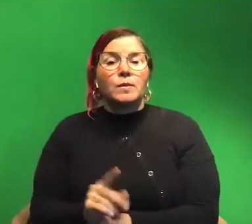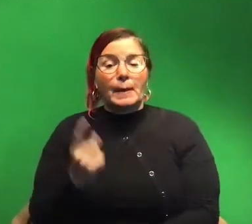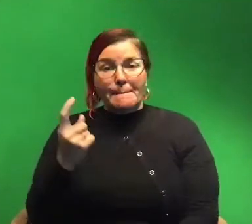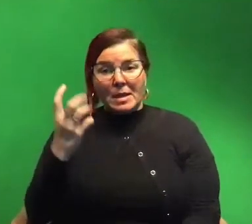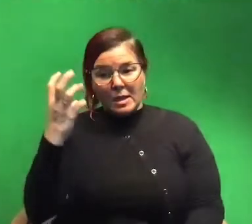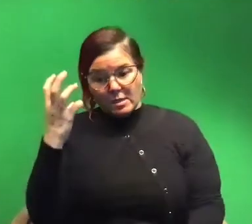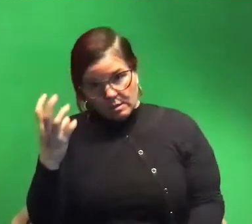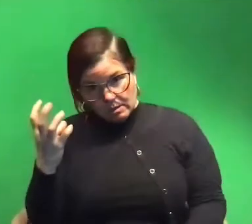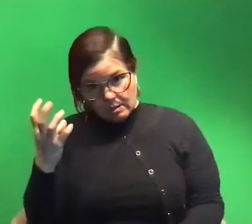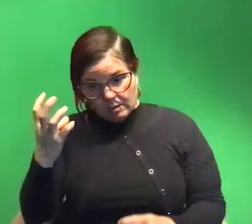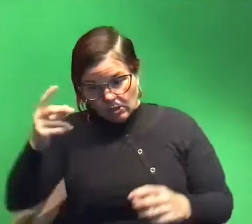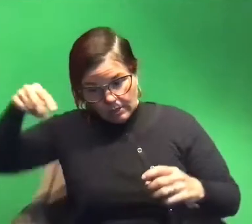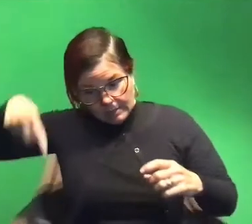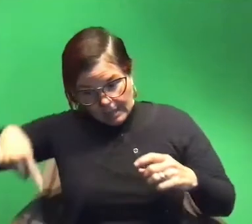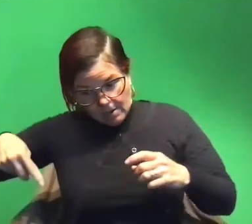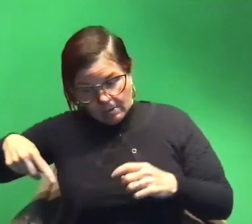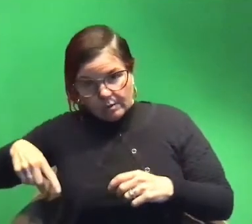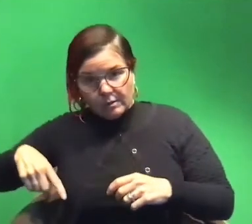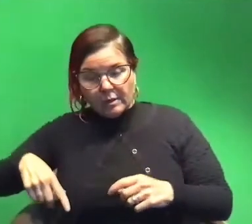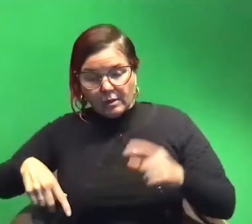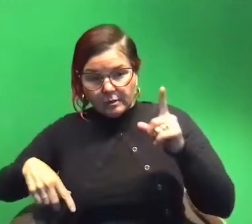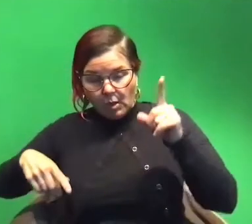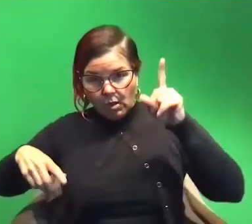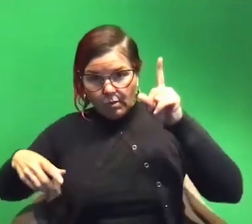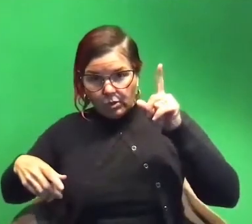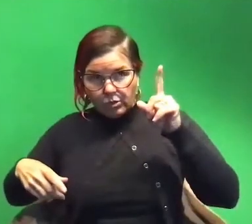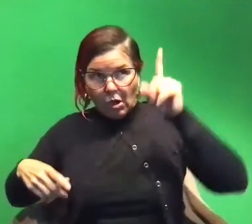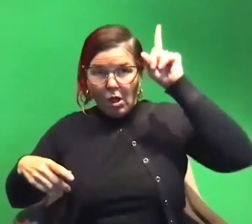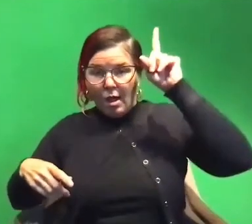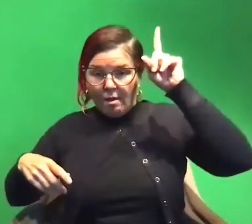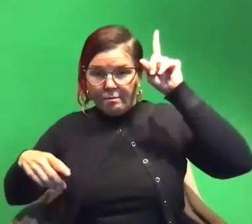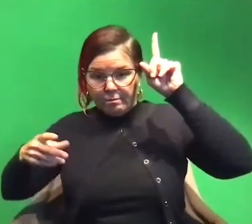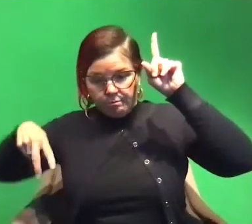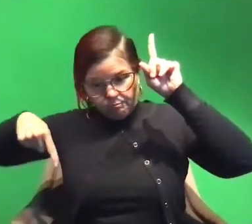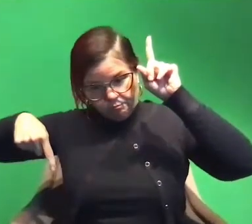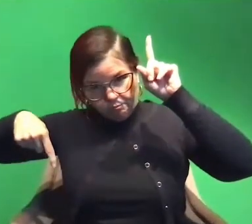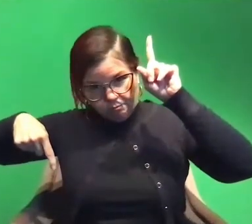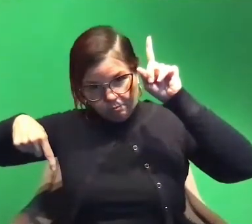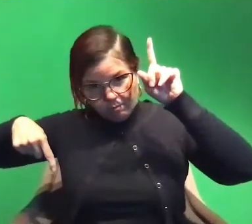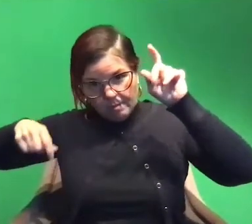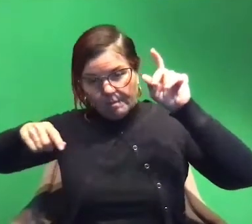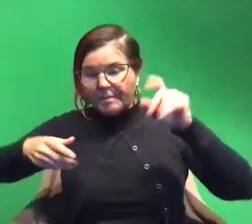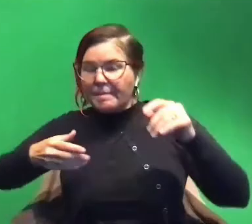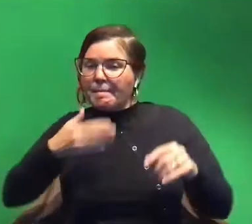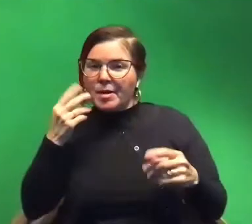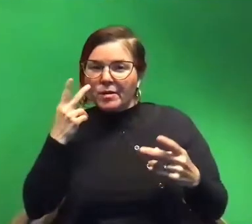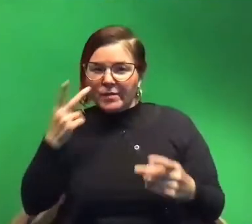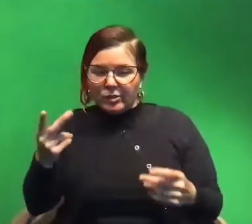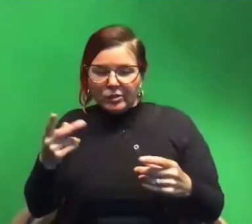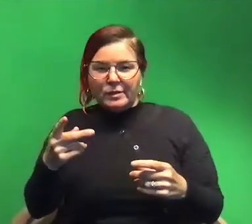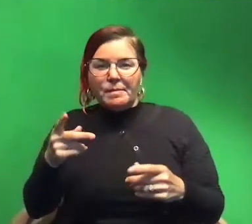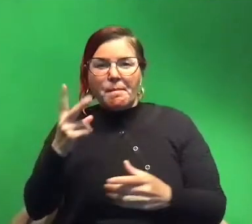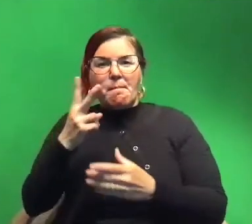actually like look down and their little one to look up so they're able to have better vision in